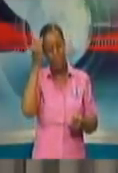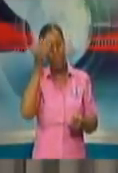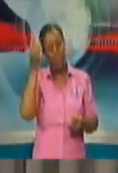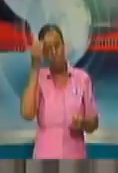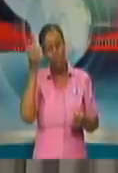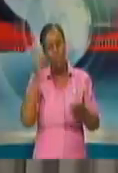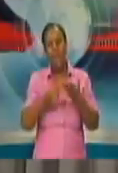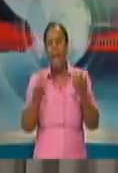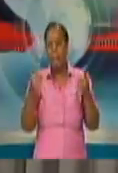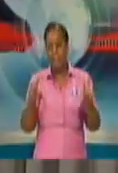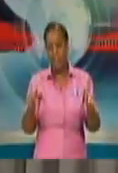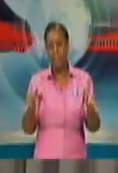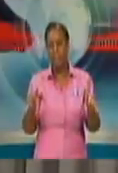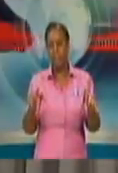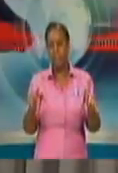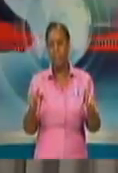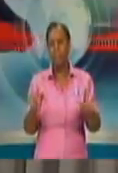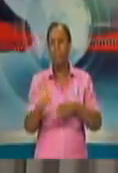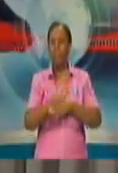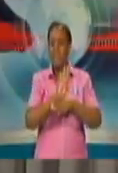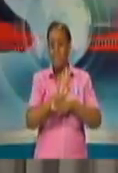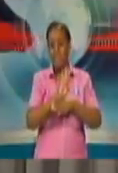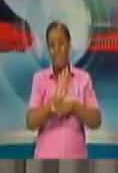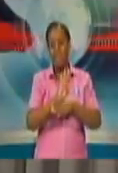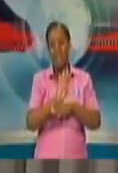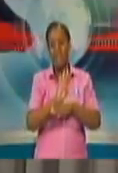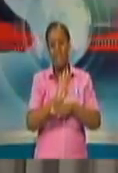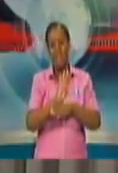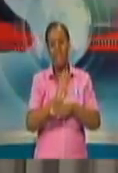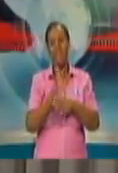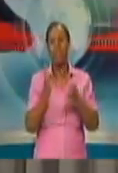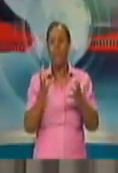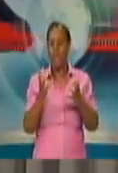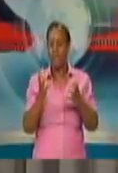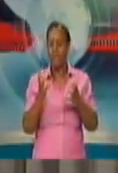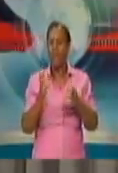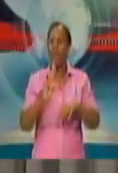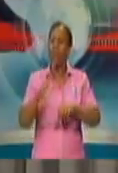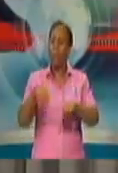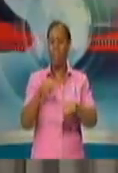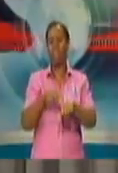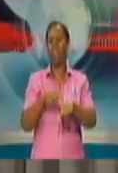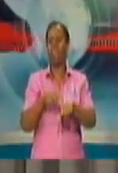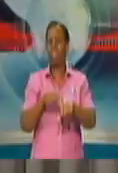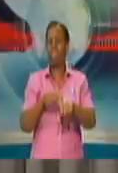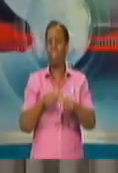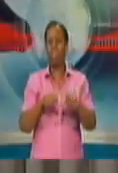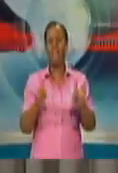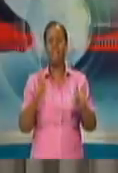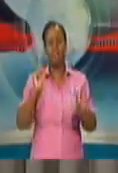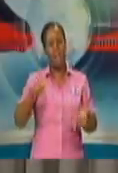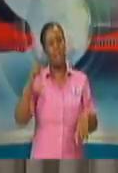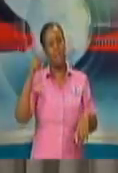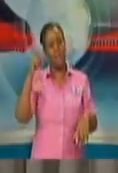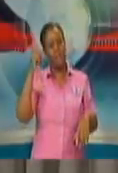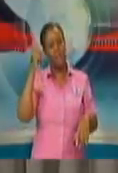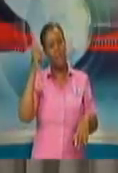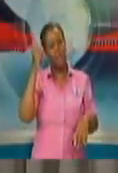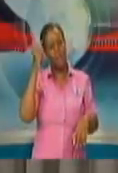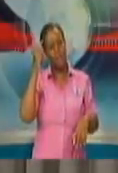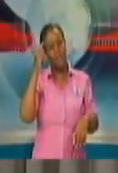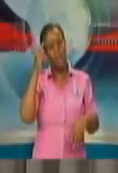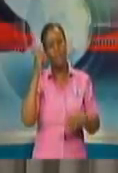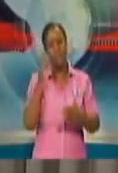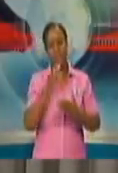and of course there's a need to bring the economy back into its normal state. But again, it has to be acknowledged